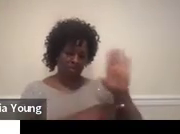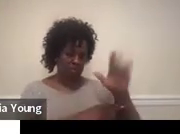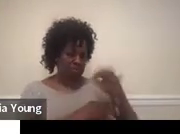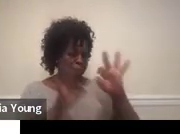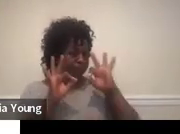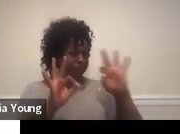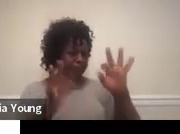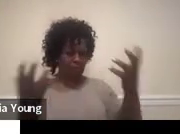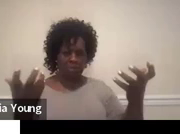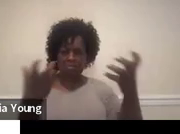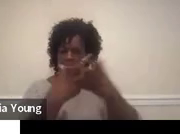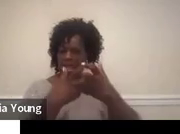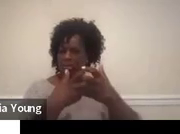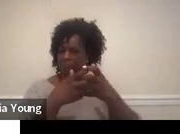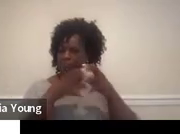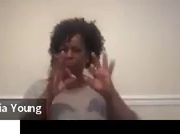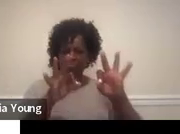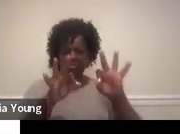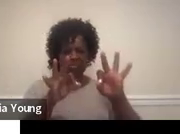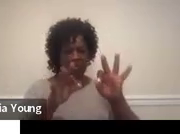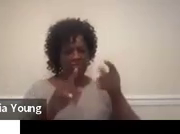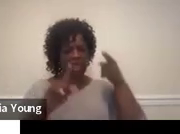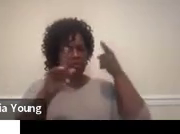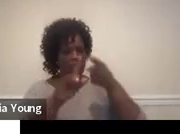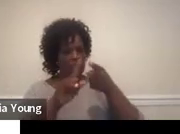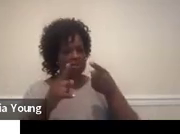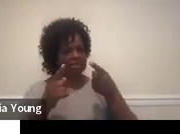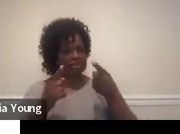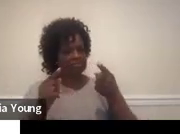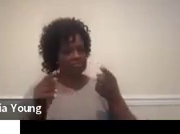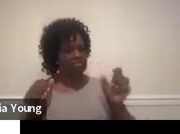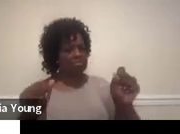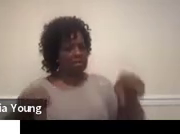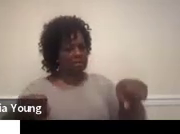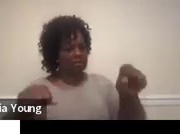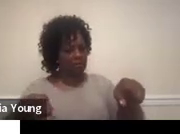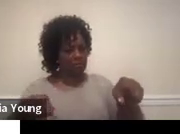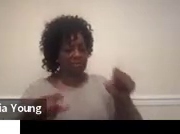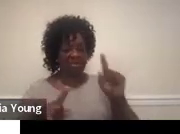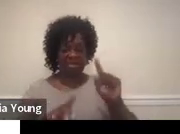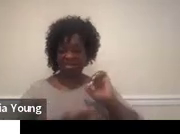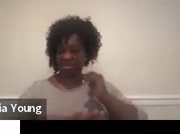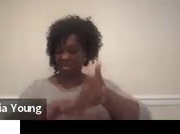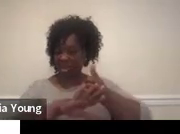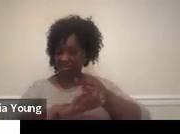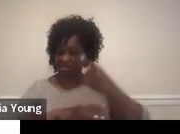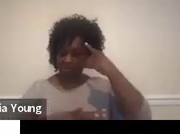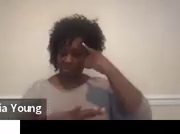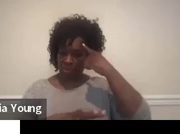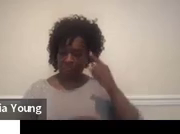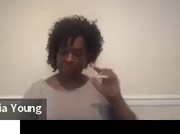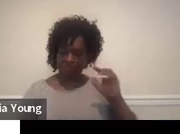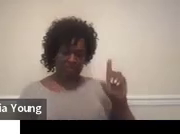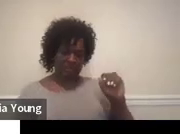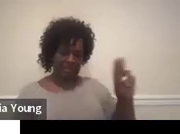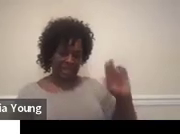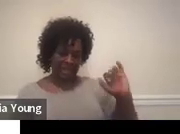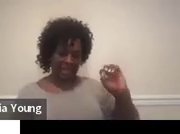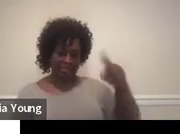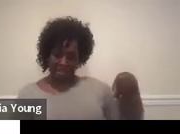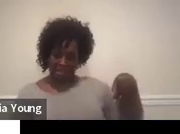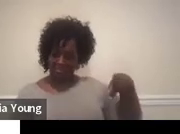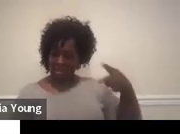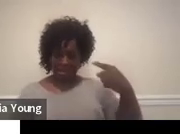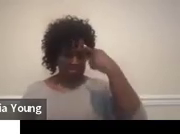this IEP, so that goal is measurable. So this was a goal that was already in Dan's IEP, and it totally